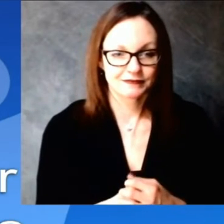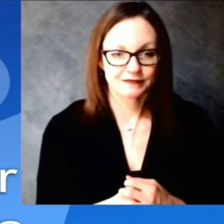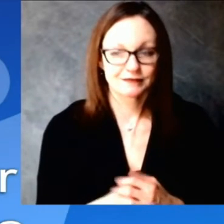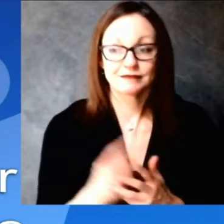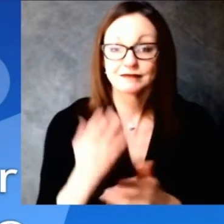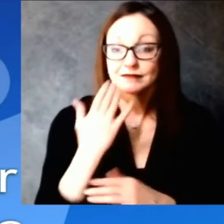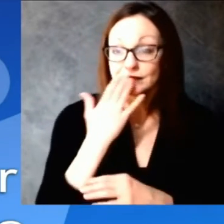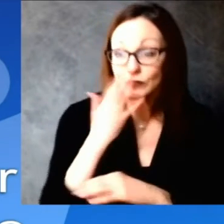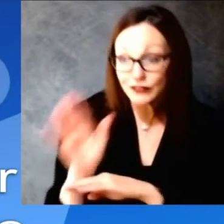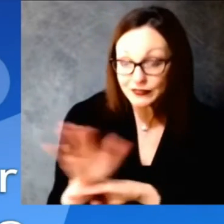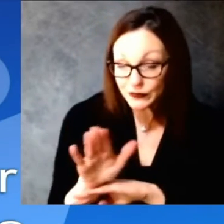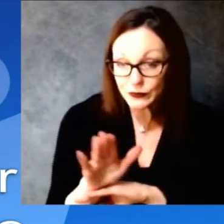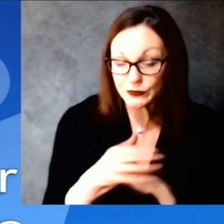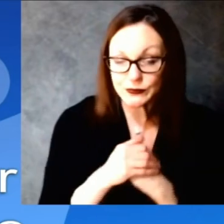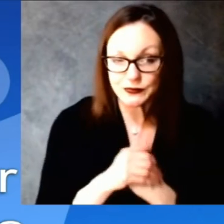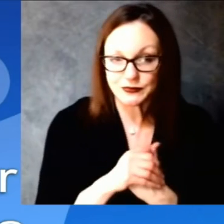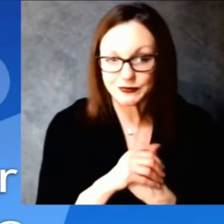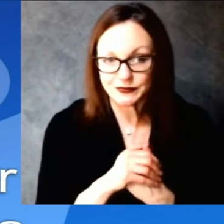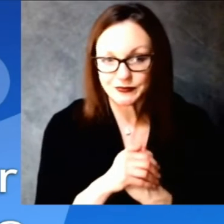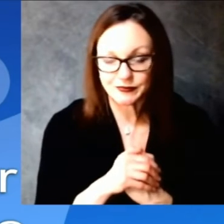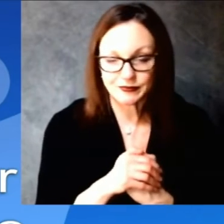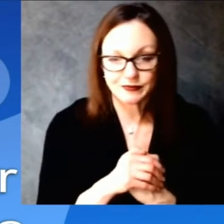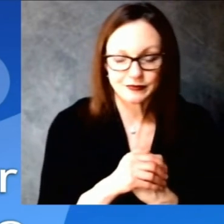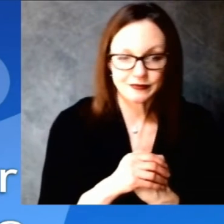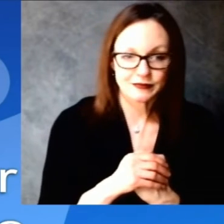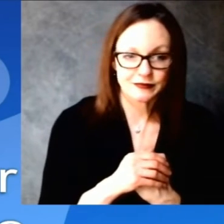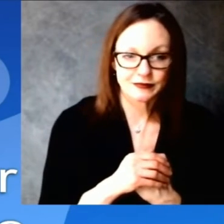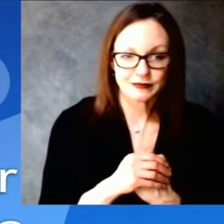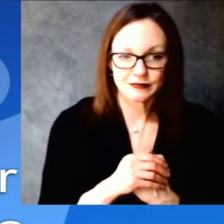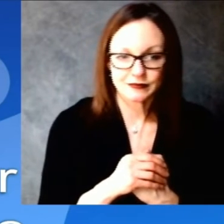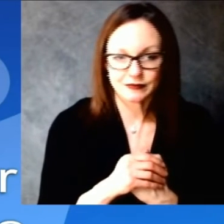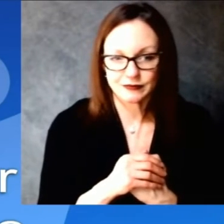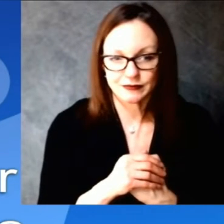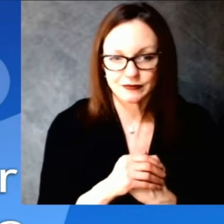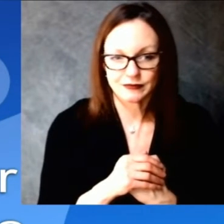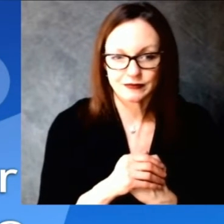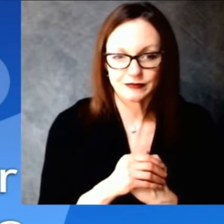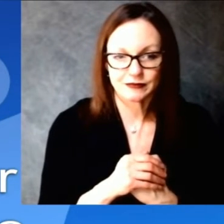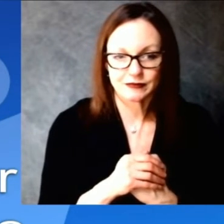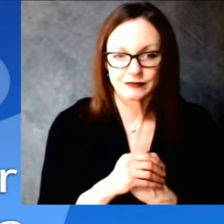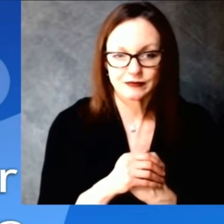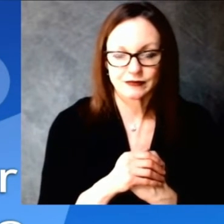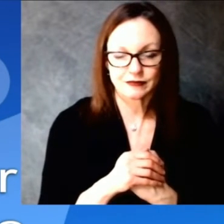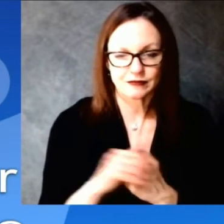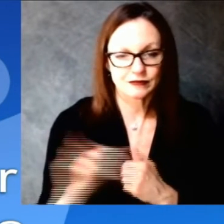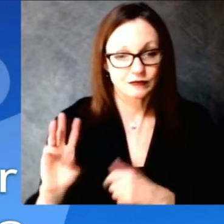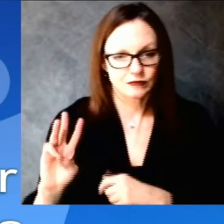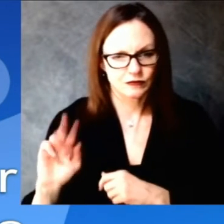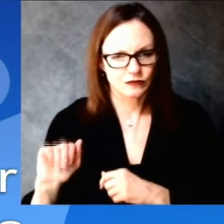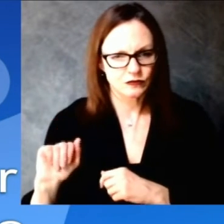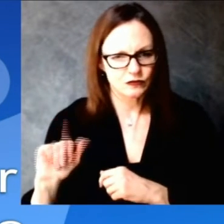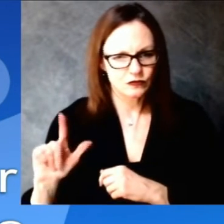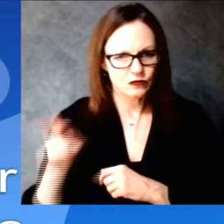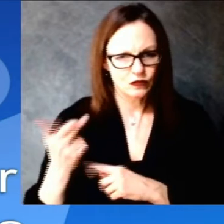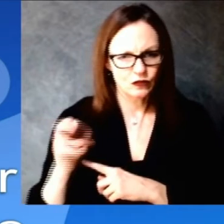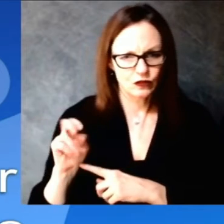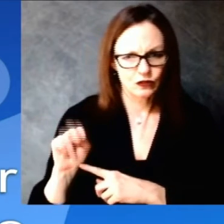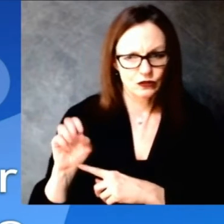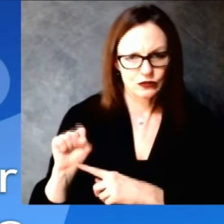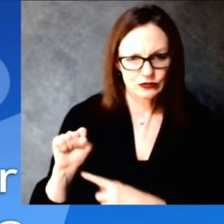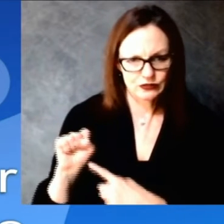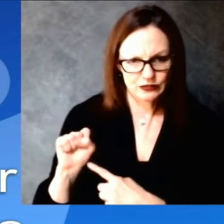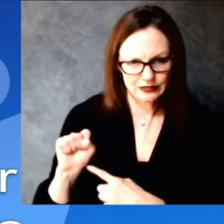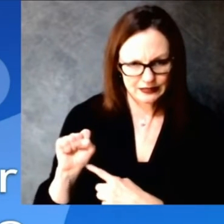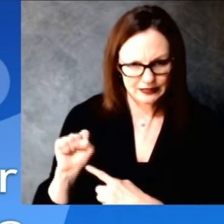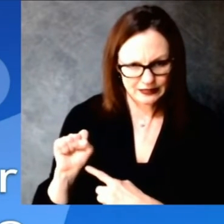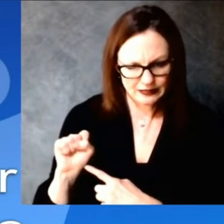that each walgreens would receive about a hundred doses should walgreens stores in inner